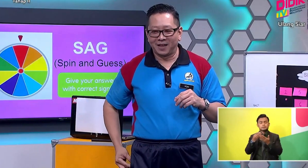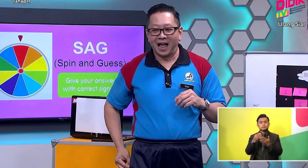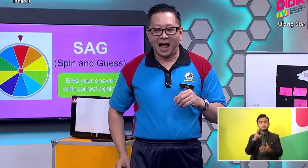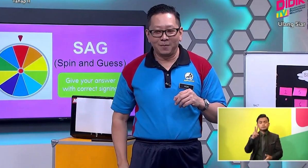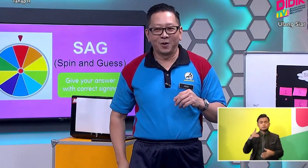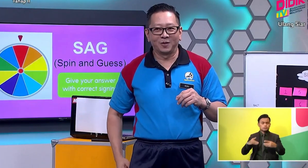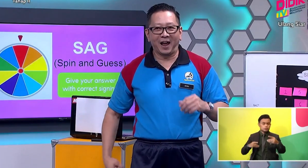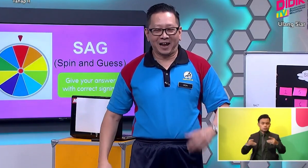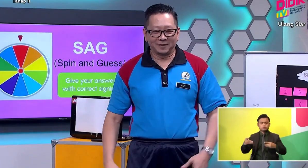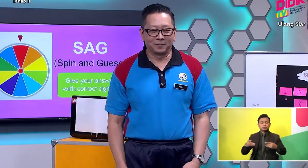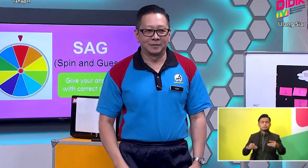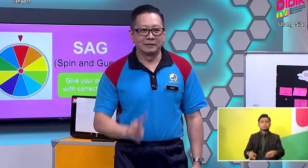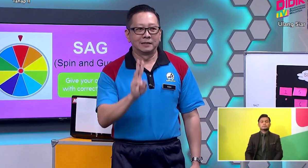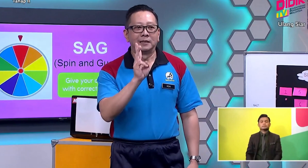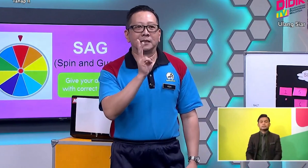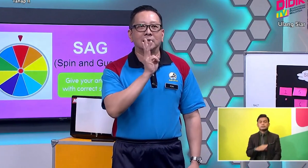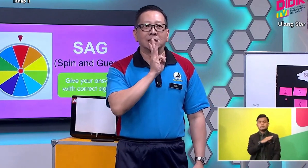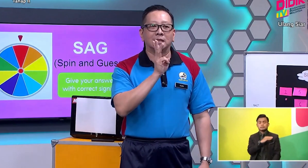Okay, I'm going to add